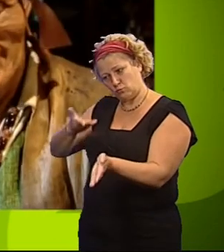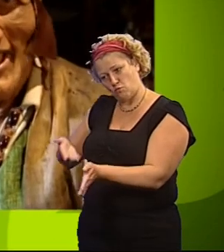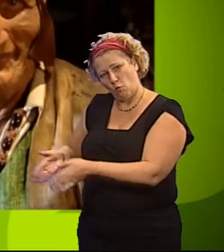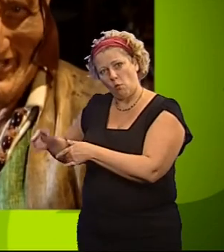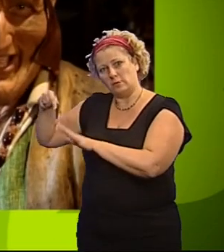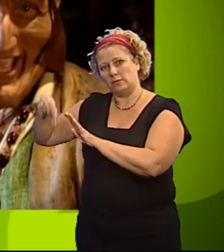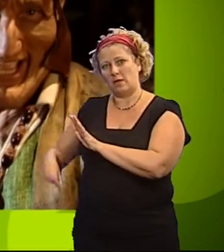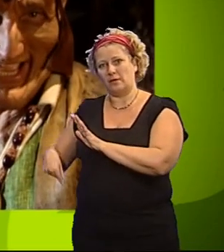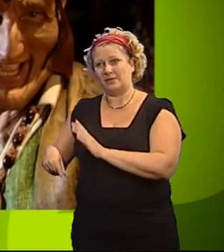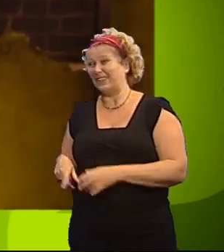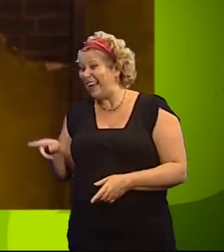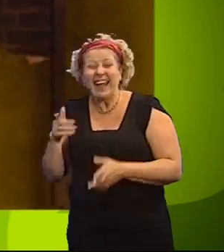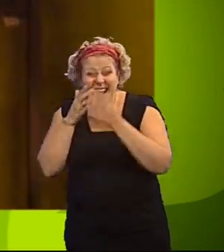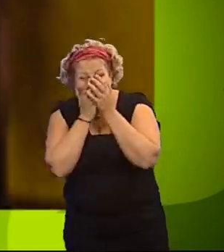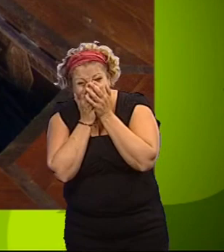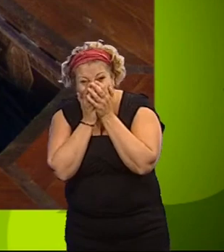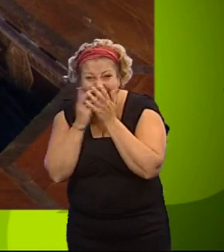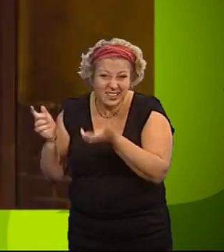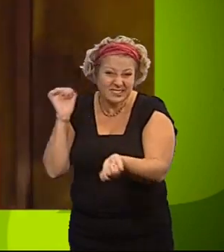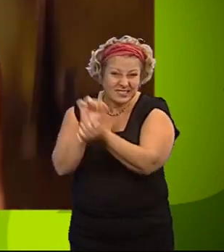trapped! ha ha ha ha!